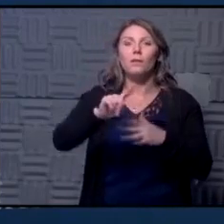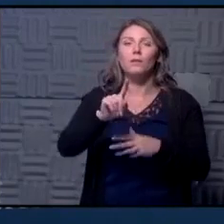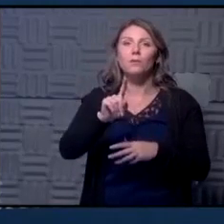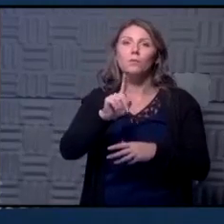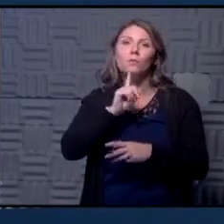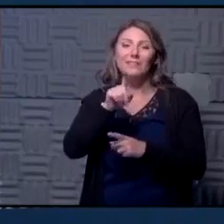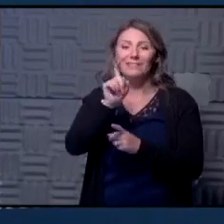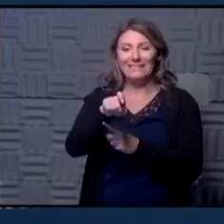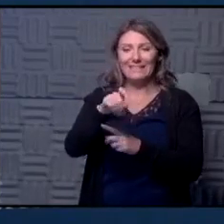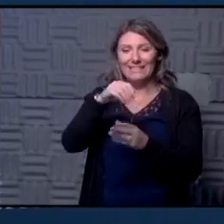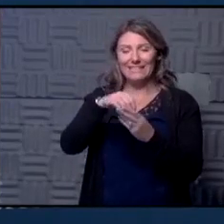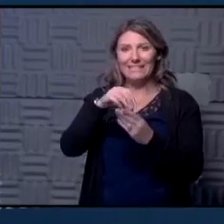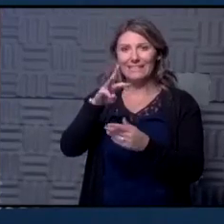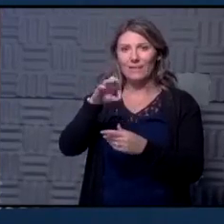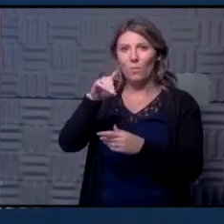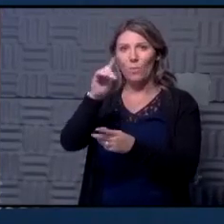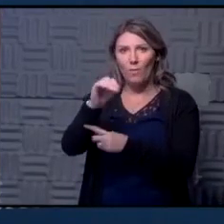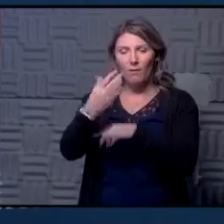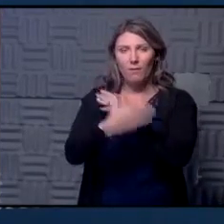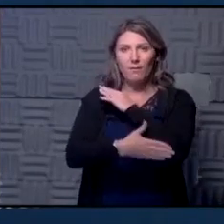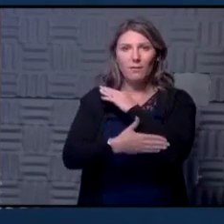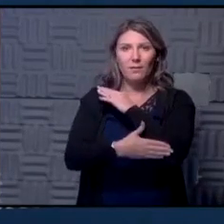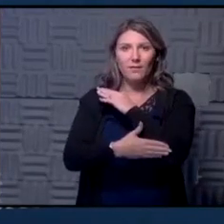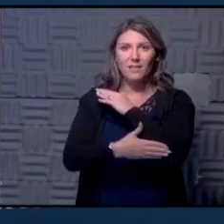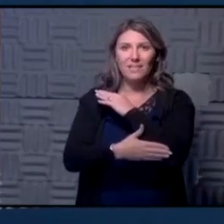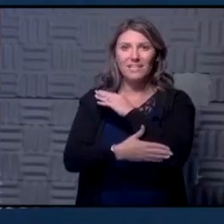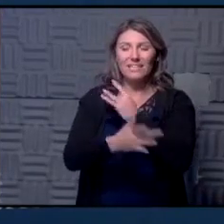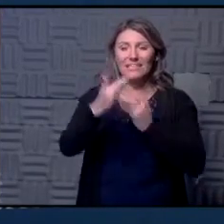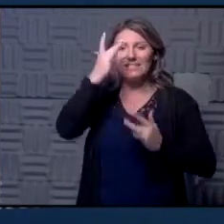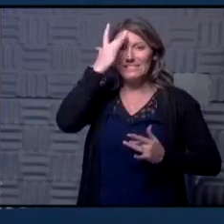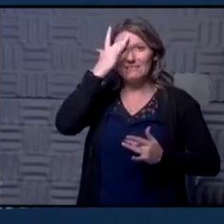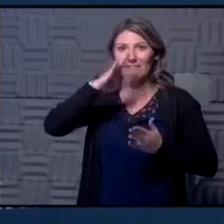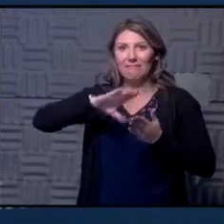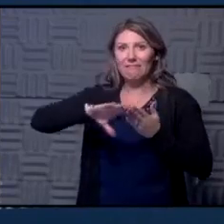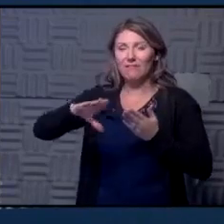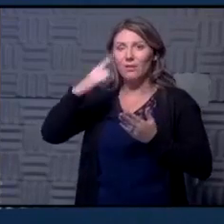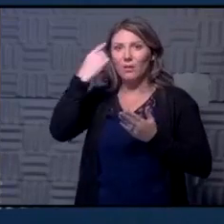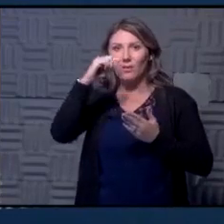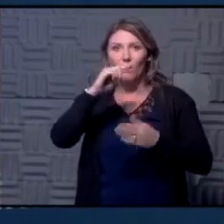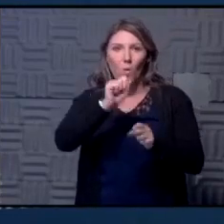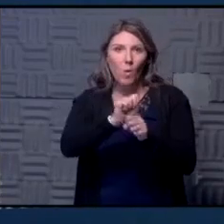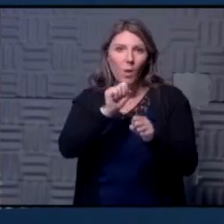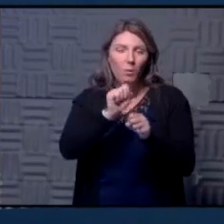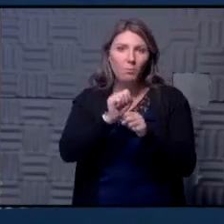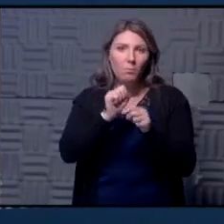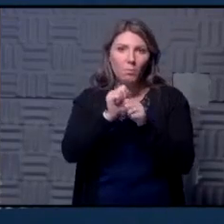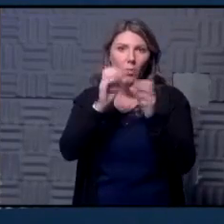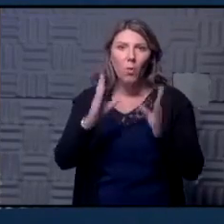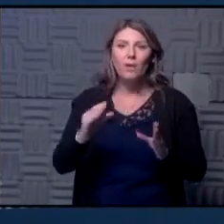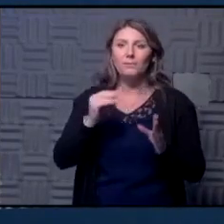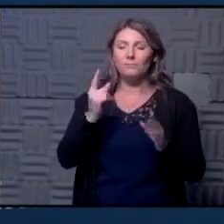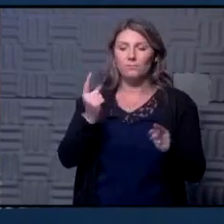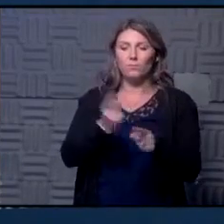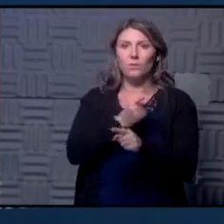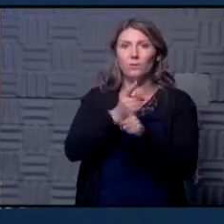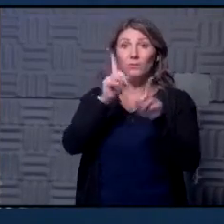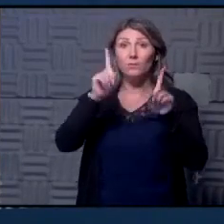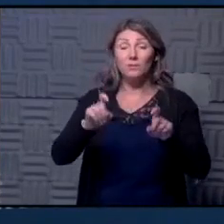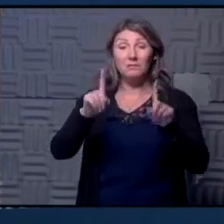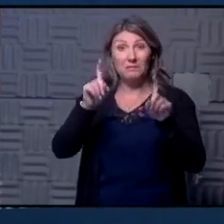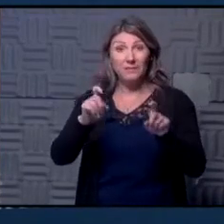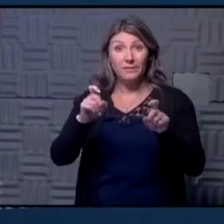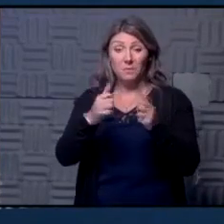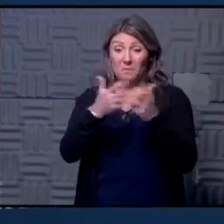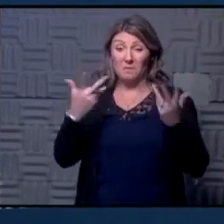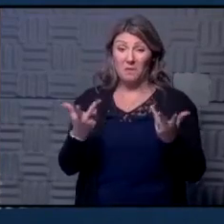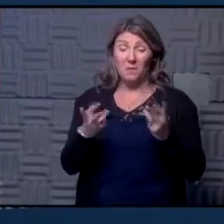in wyandotte county is sick leave for employees and regular testing she said without these two things